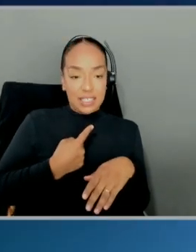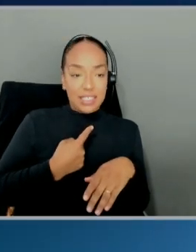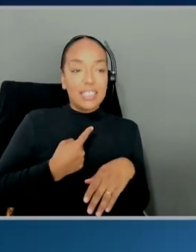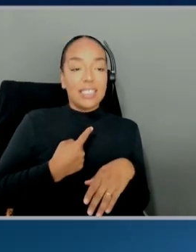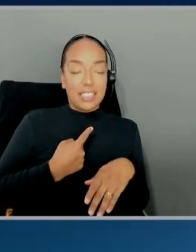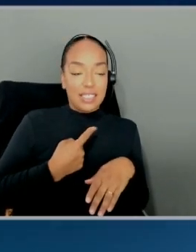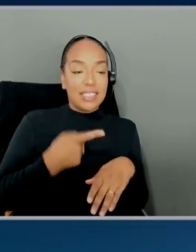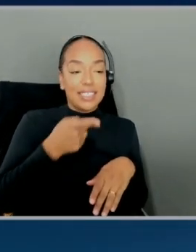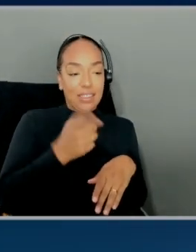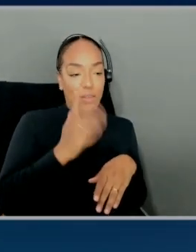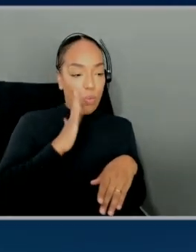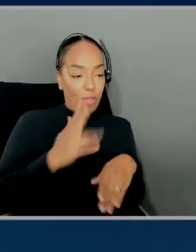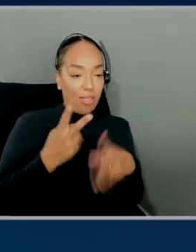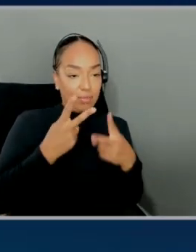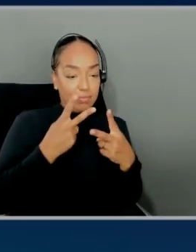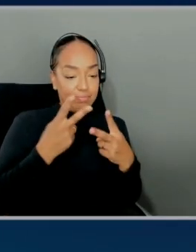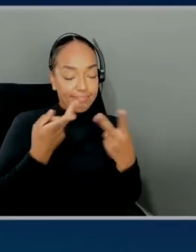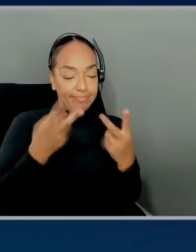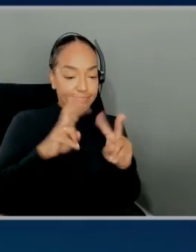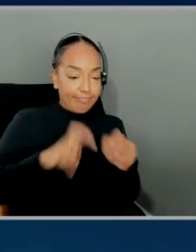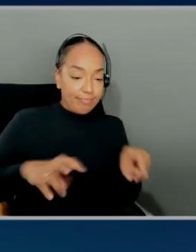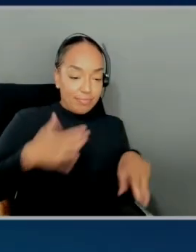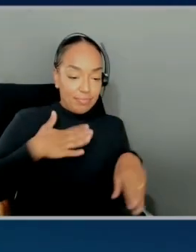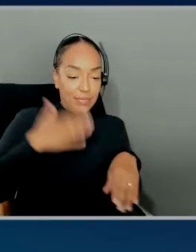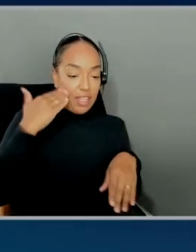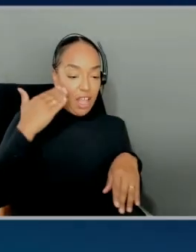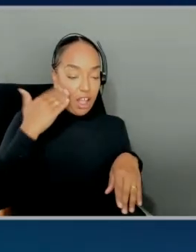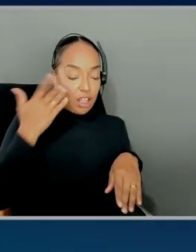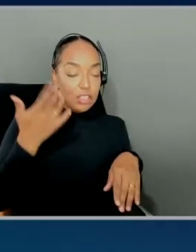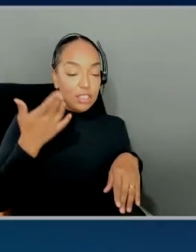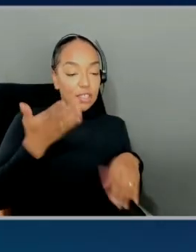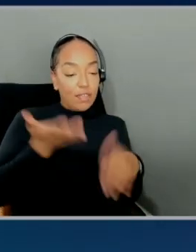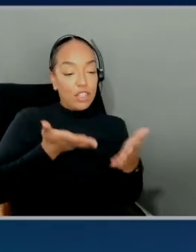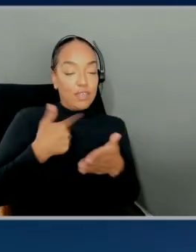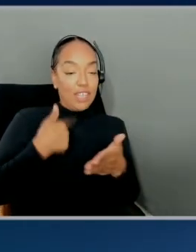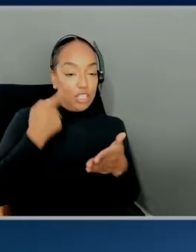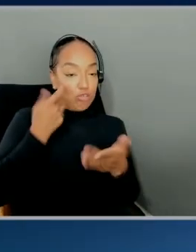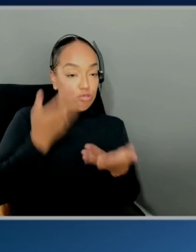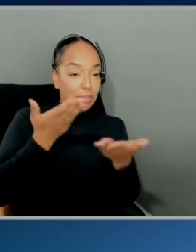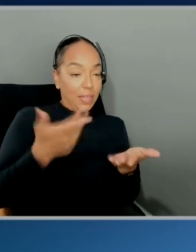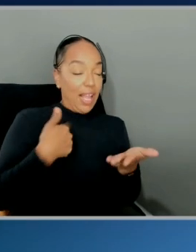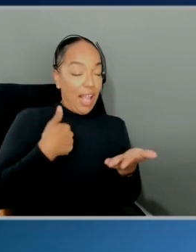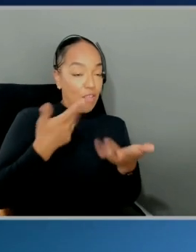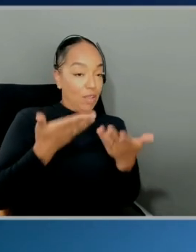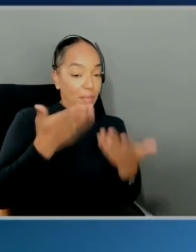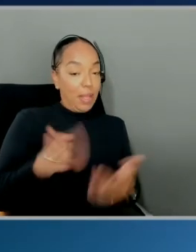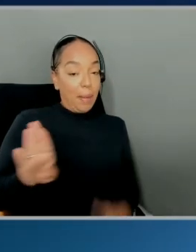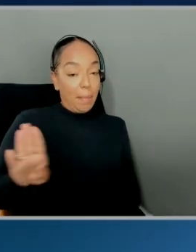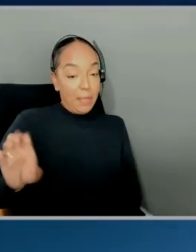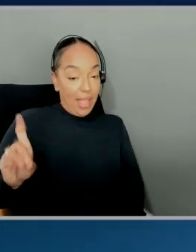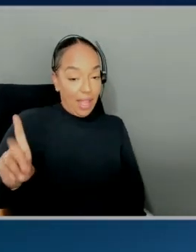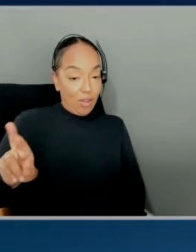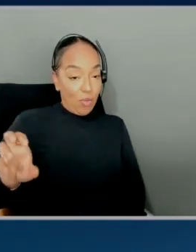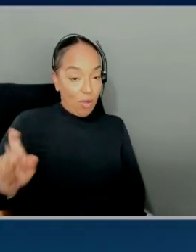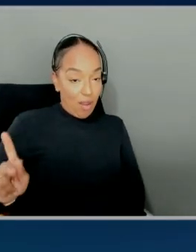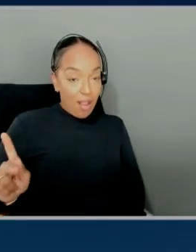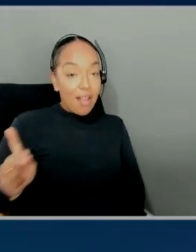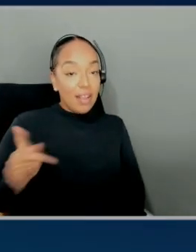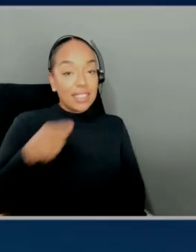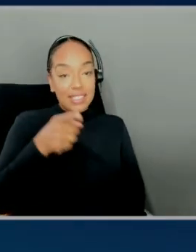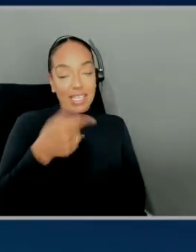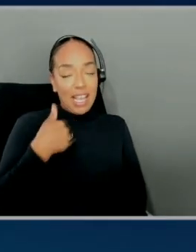going to assess my knowledge of the service that I just recommended, right? So, I just recommended Bedrock and this tech lead says, hey, I got a question.